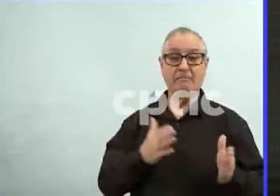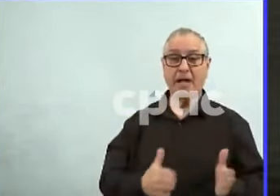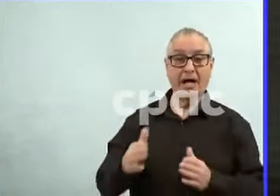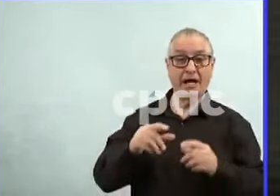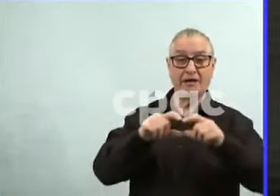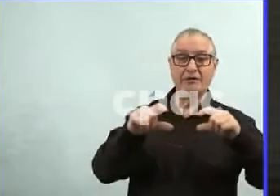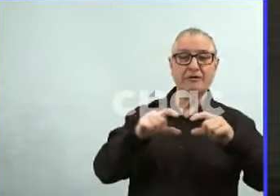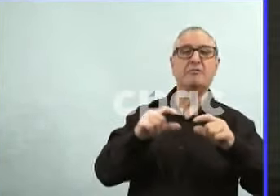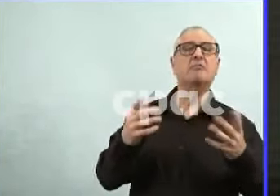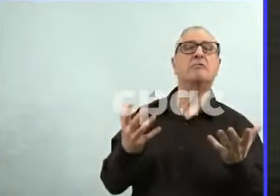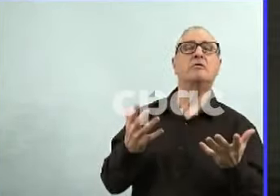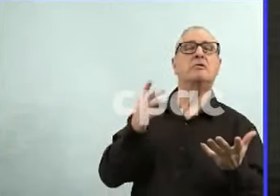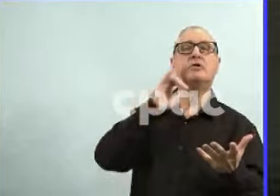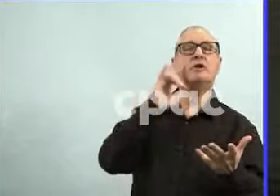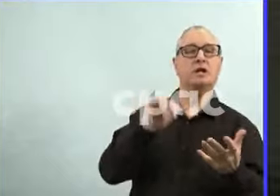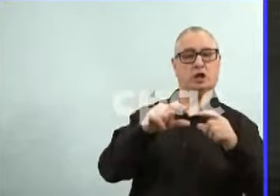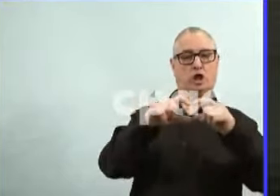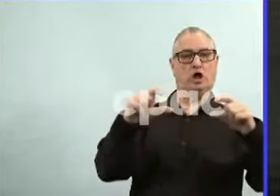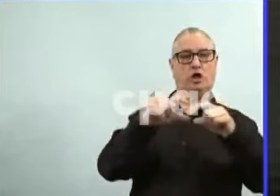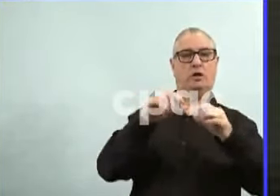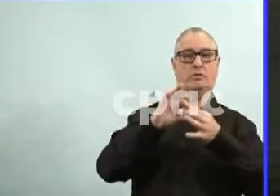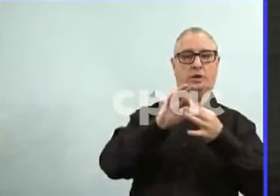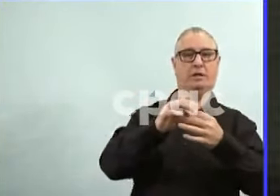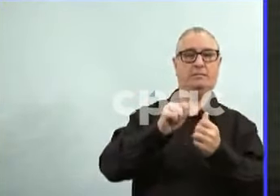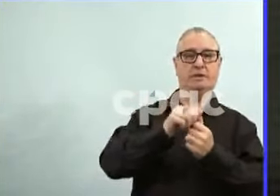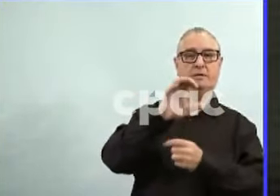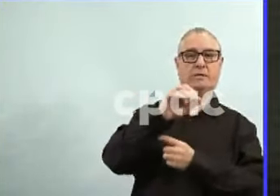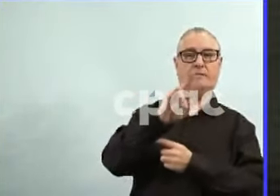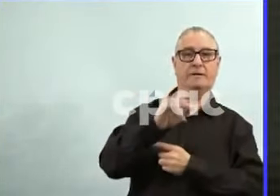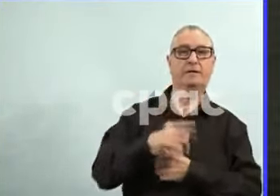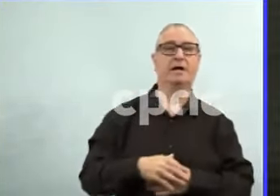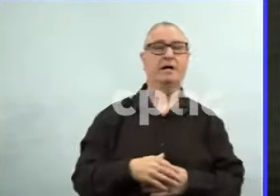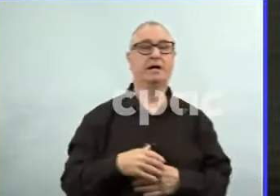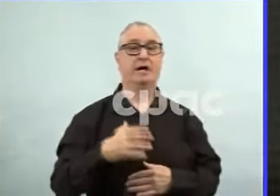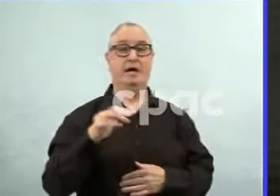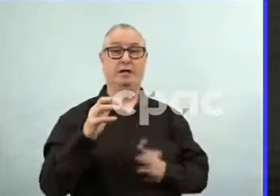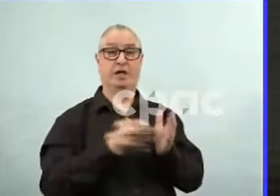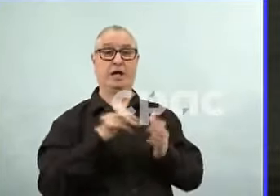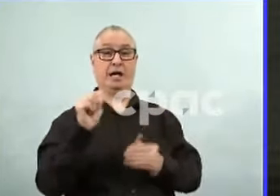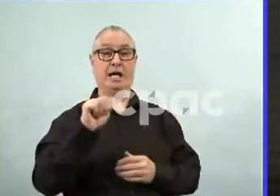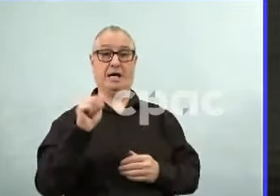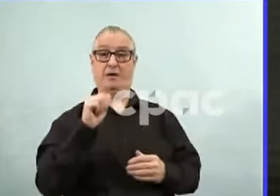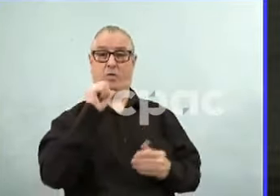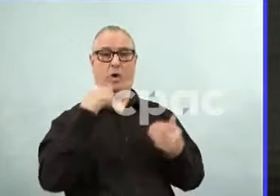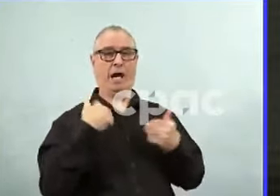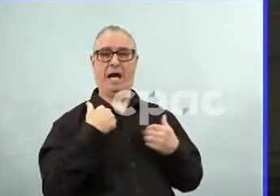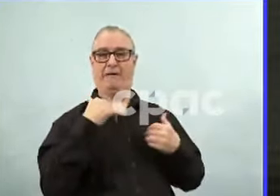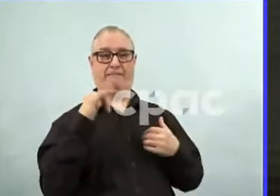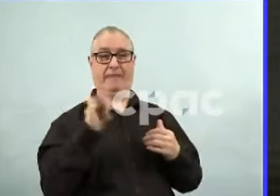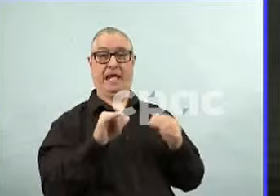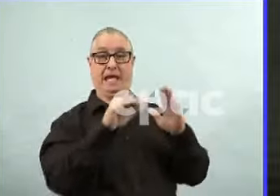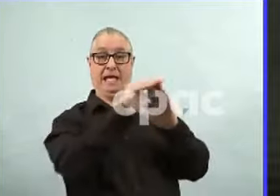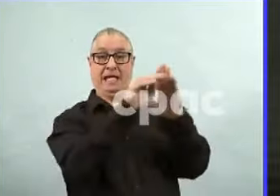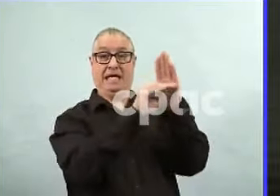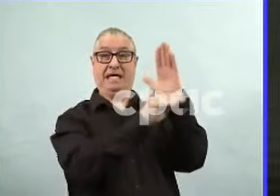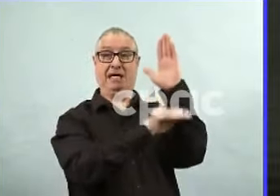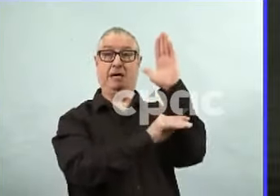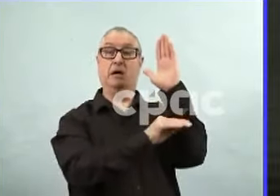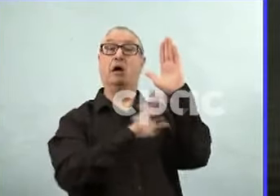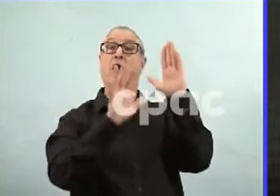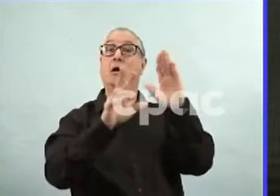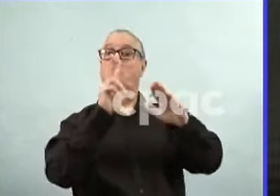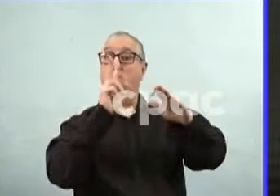to take those next steps there afterwards. So, you know, it's again, it's hard to predict that future. We'll have to take a look at that evidence.